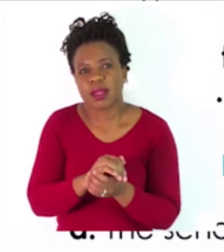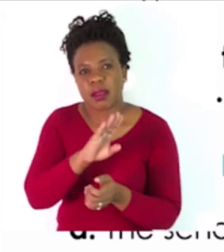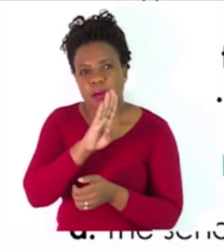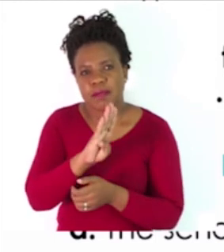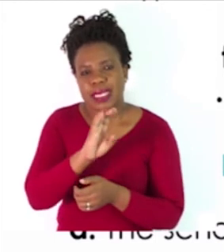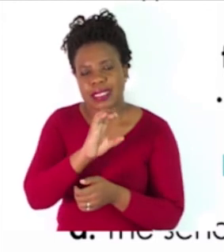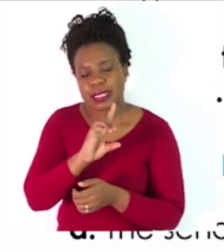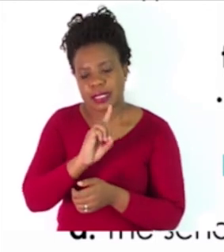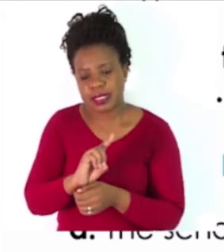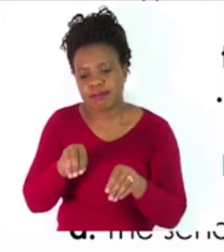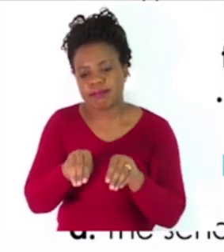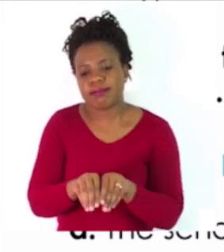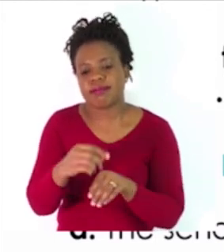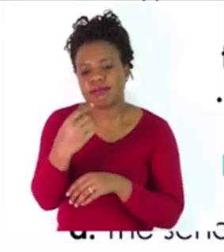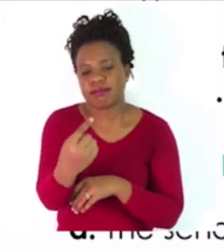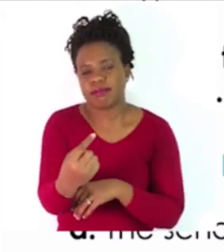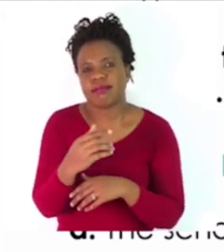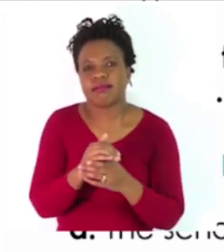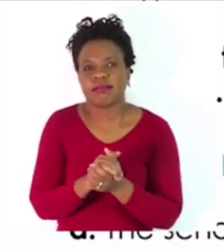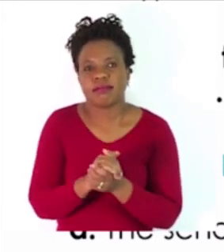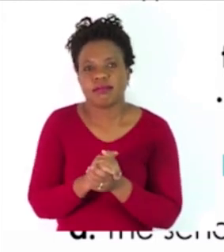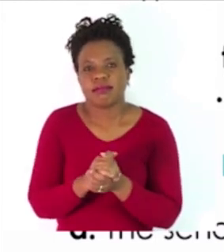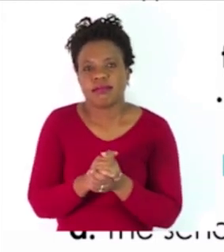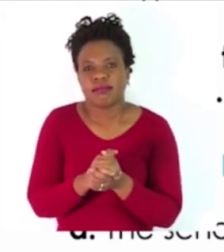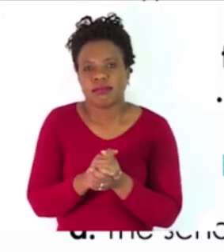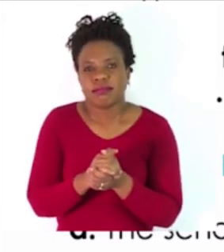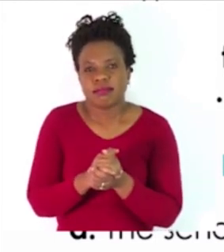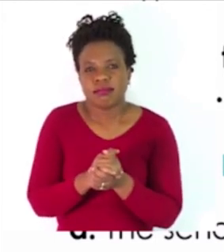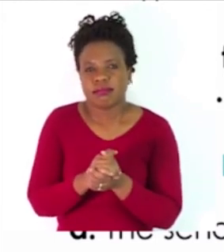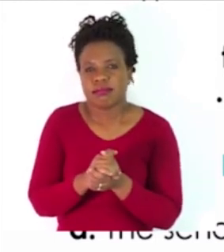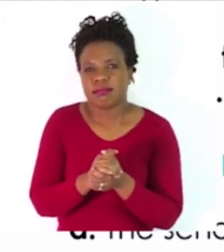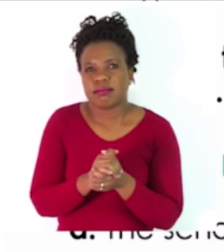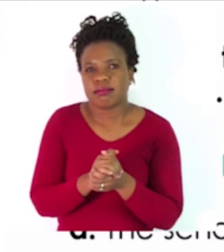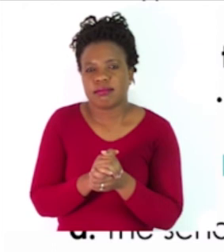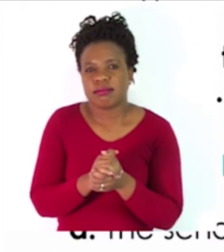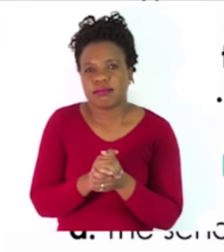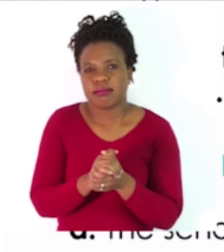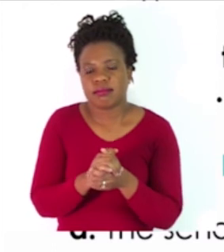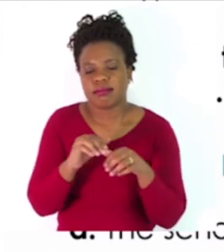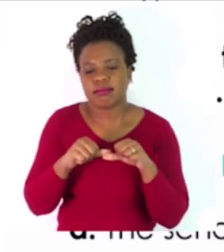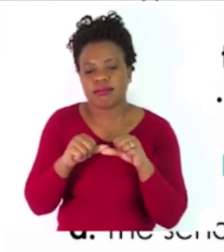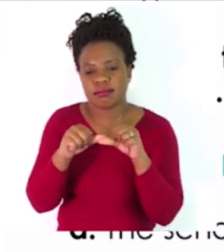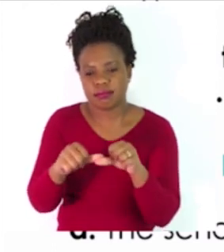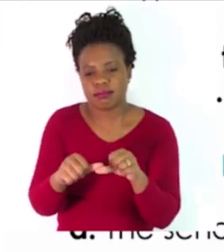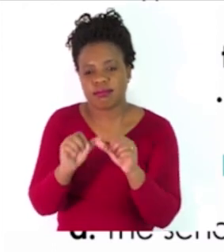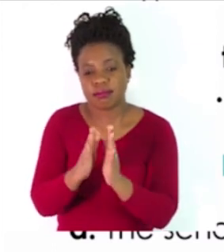us finish off the remaining sentences. Let's move on to page